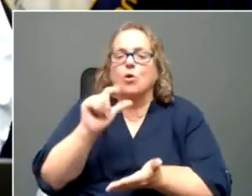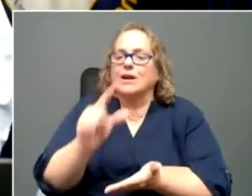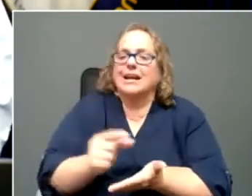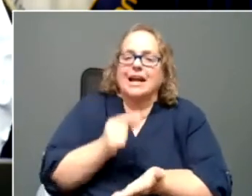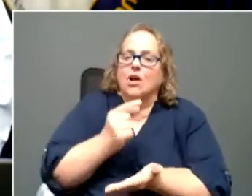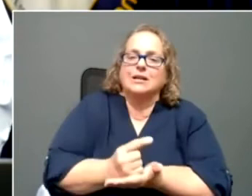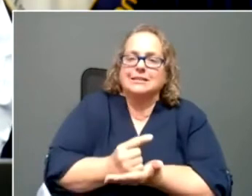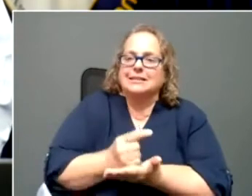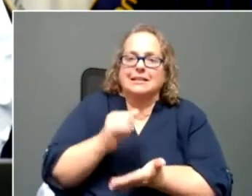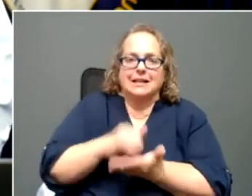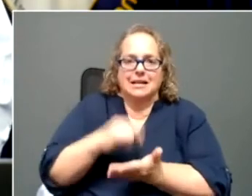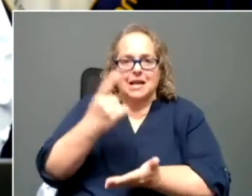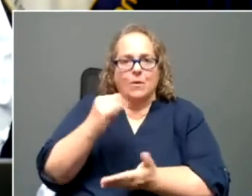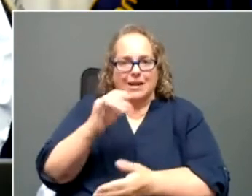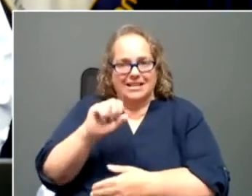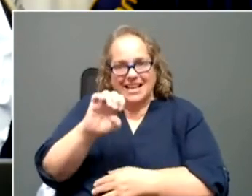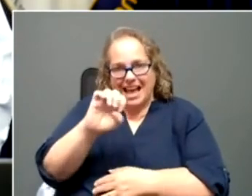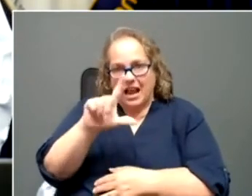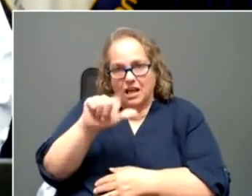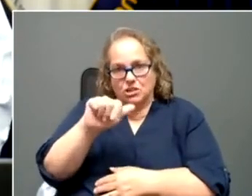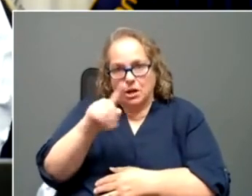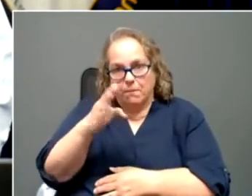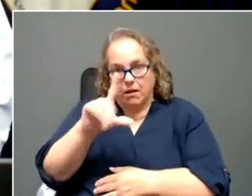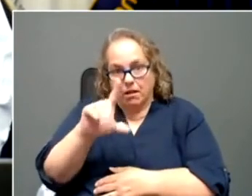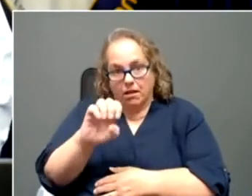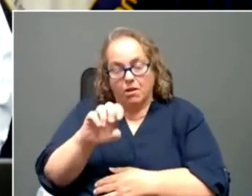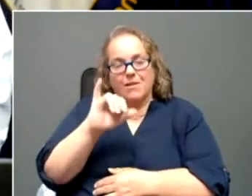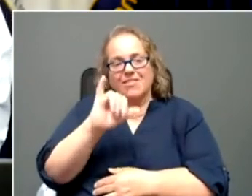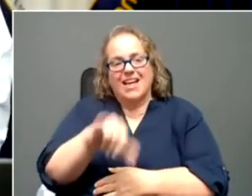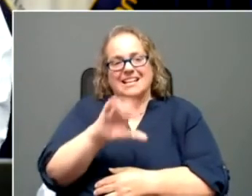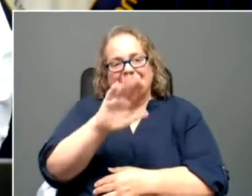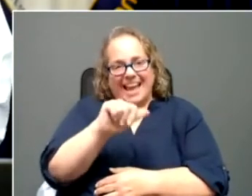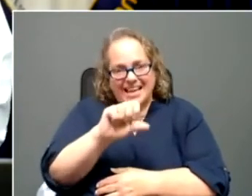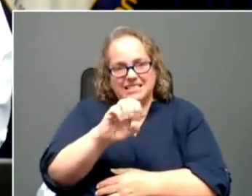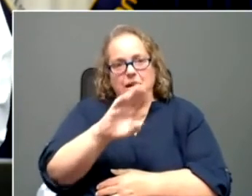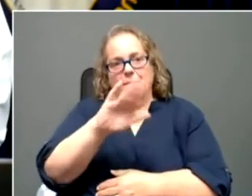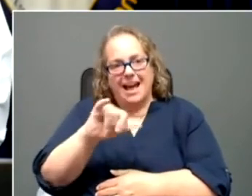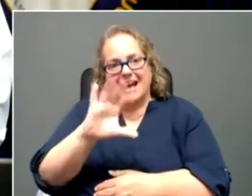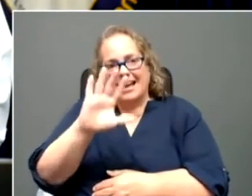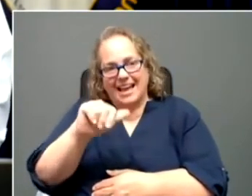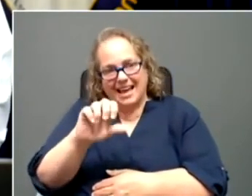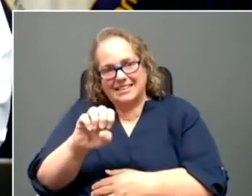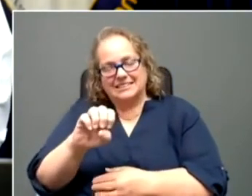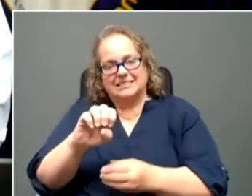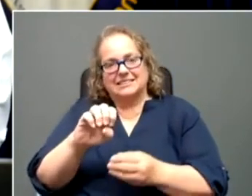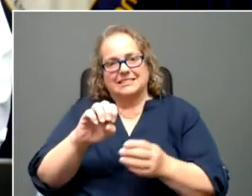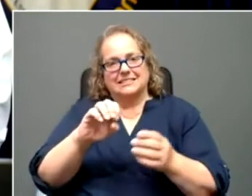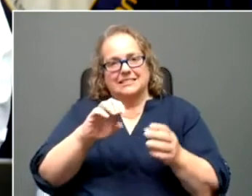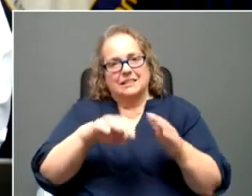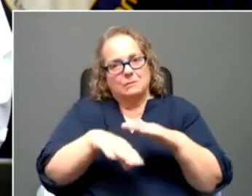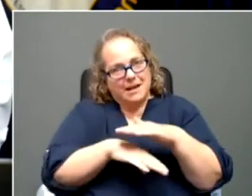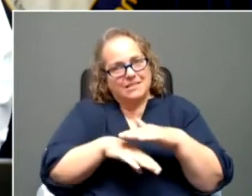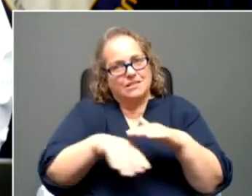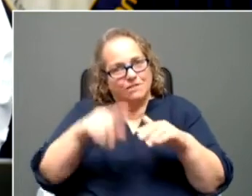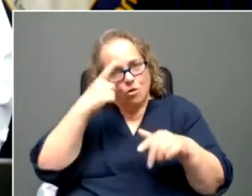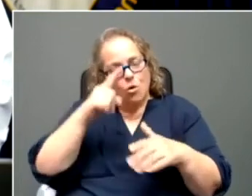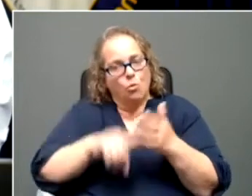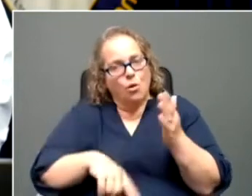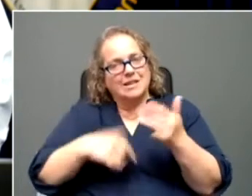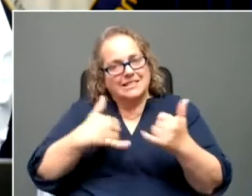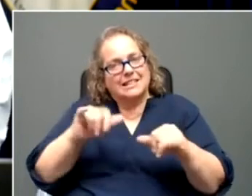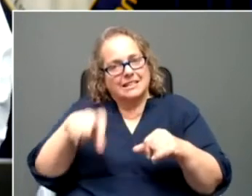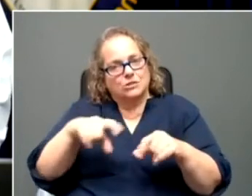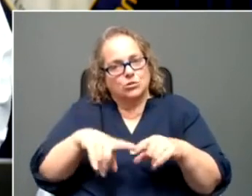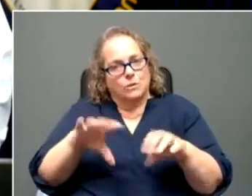is eligible, but it that would be a case by case basis, uh, for for what would still need to be done.